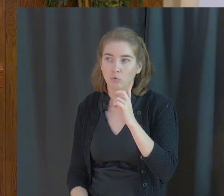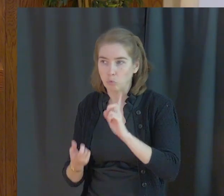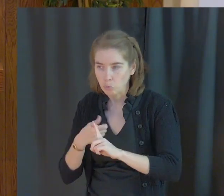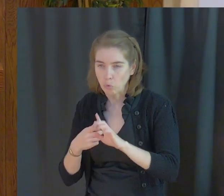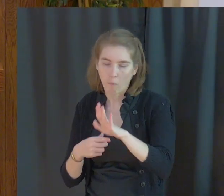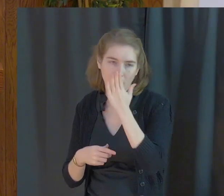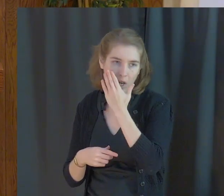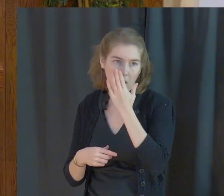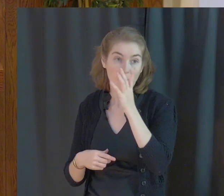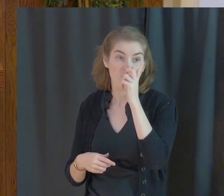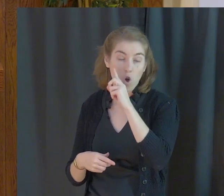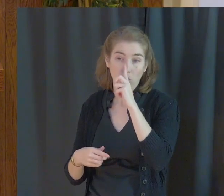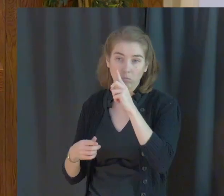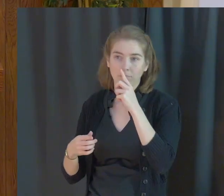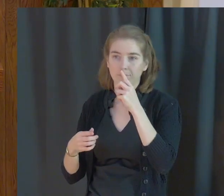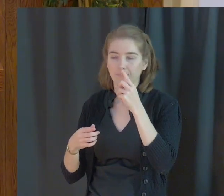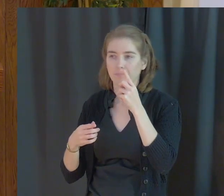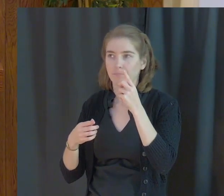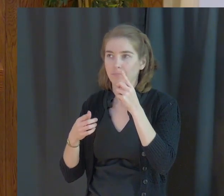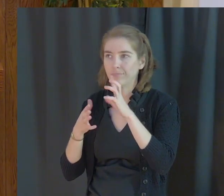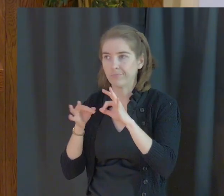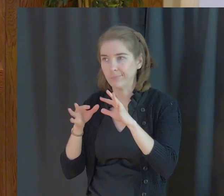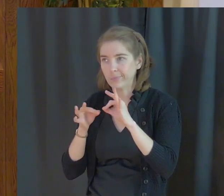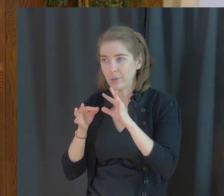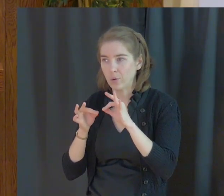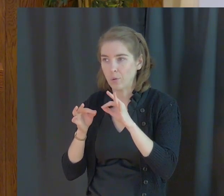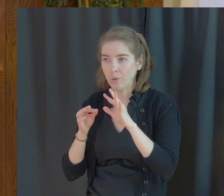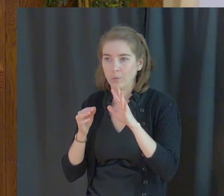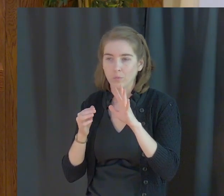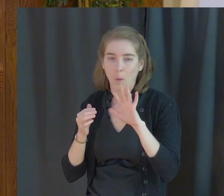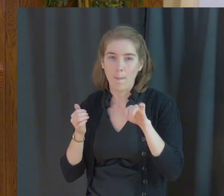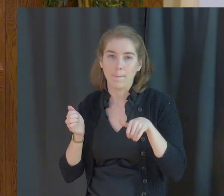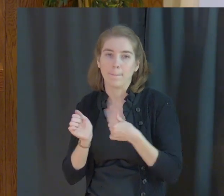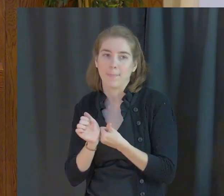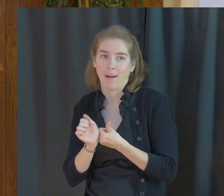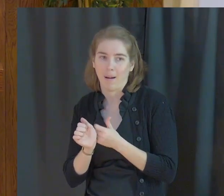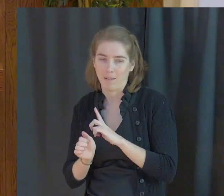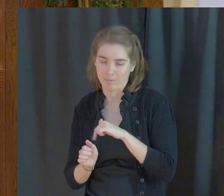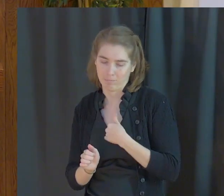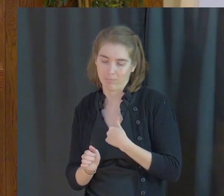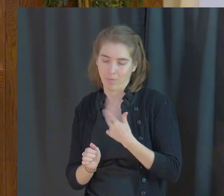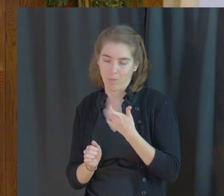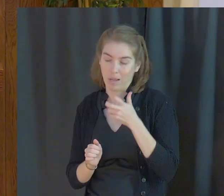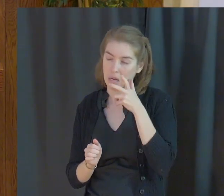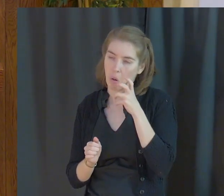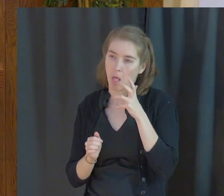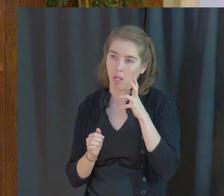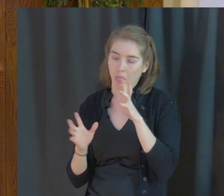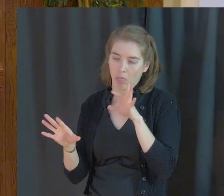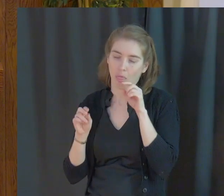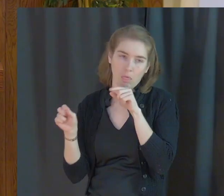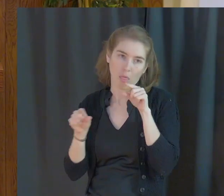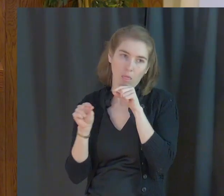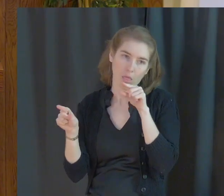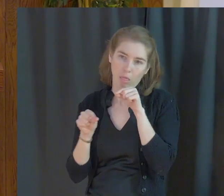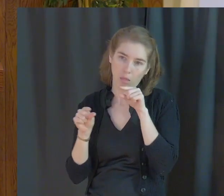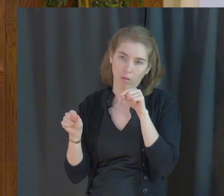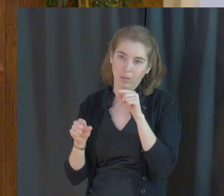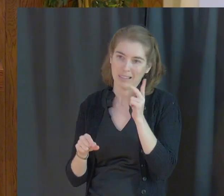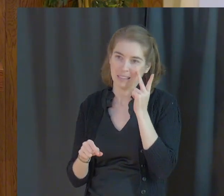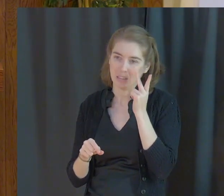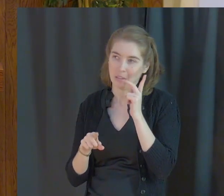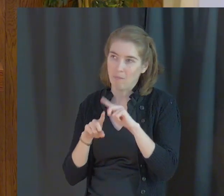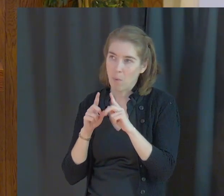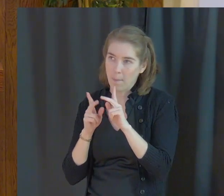False accusations are usually said behind our backs. Those are the things that we hear later in other places